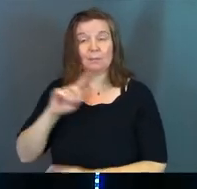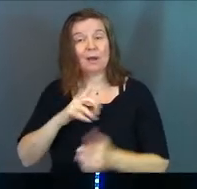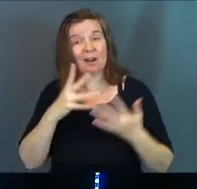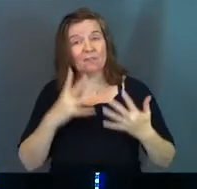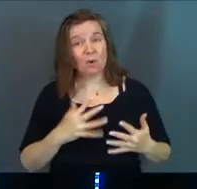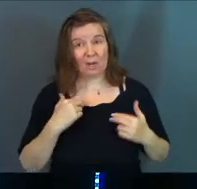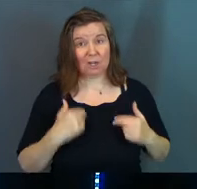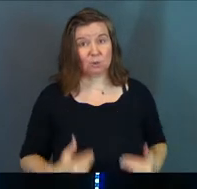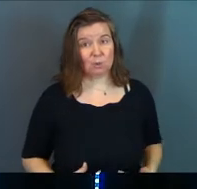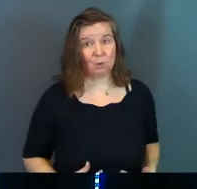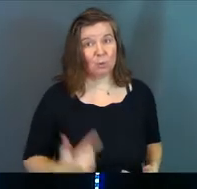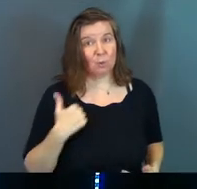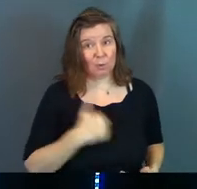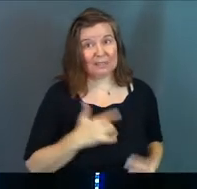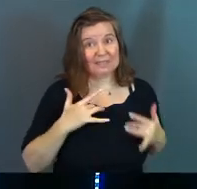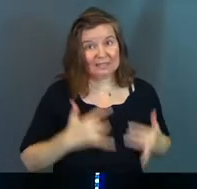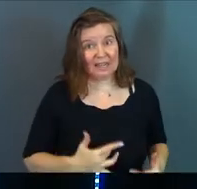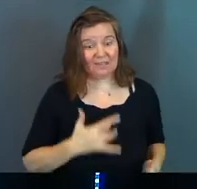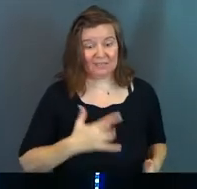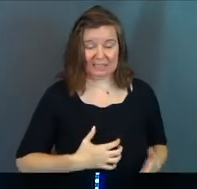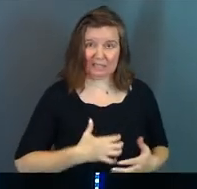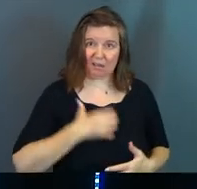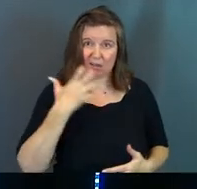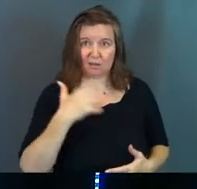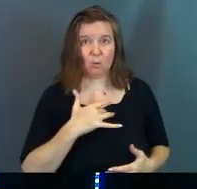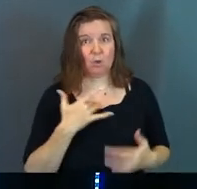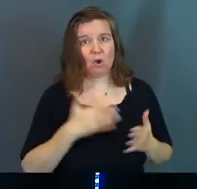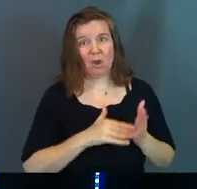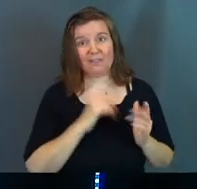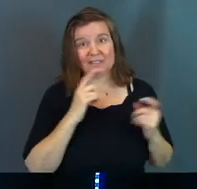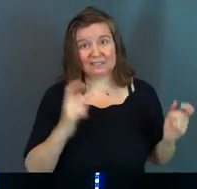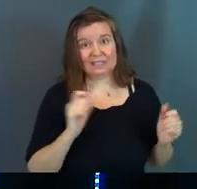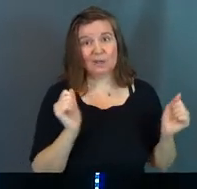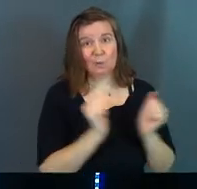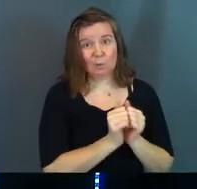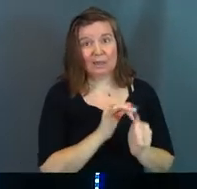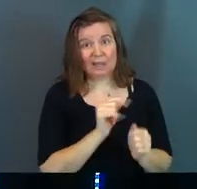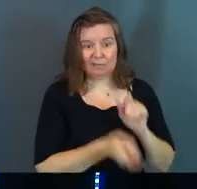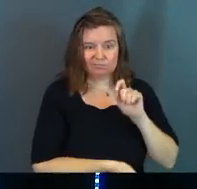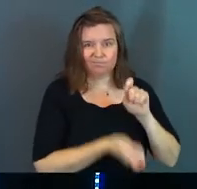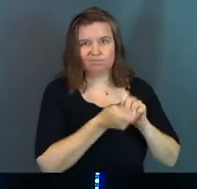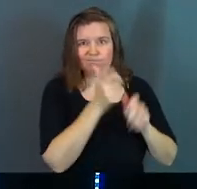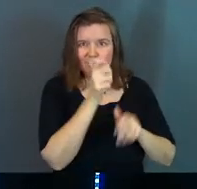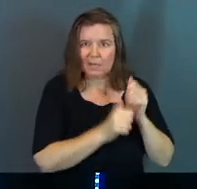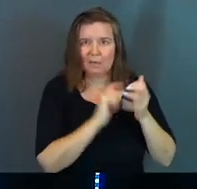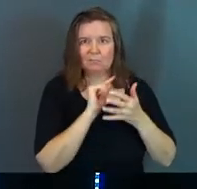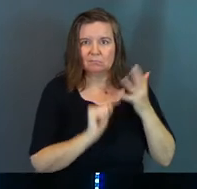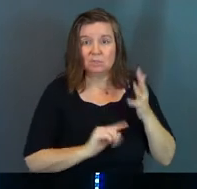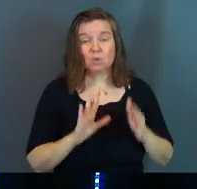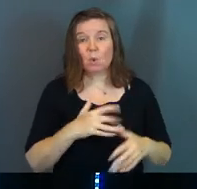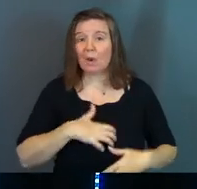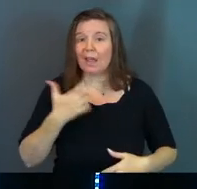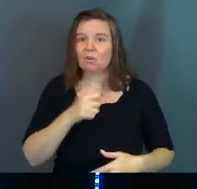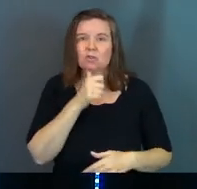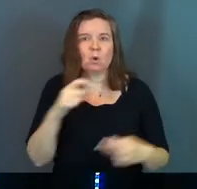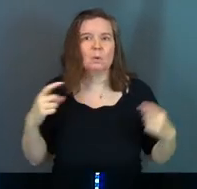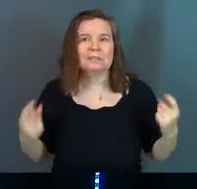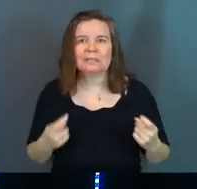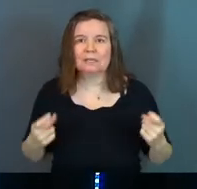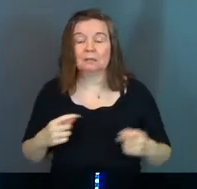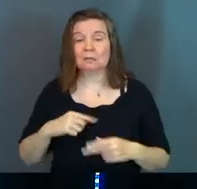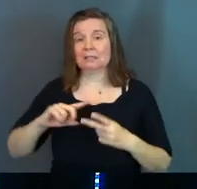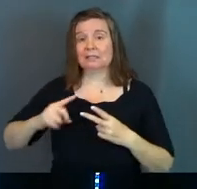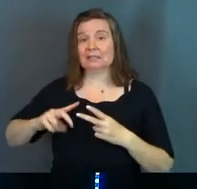Unfortunately, as human beings, we feel anger and we often sin with it. So in your anger, do not sin.